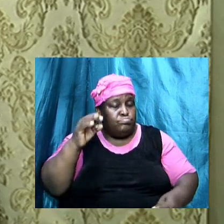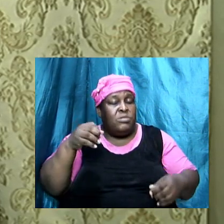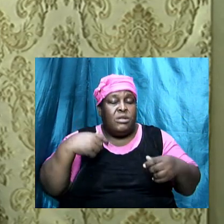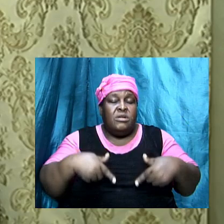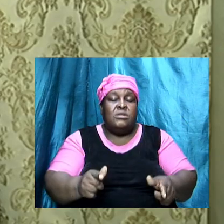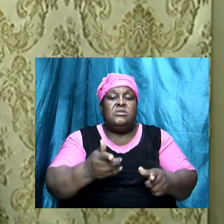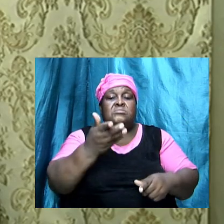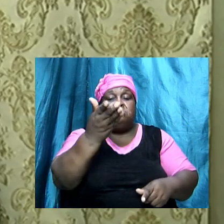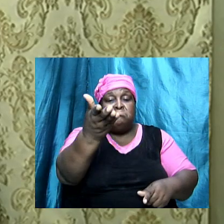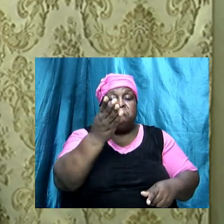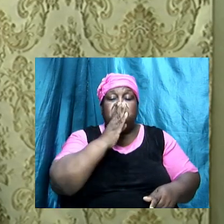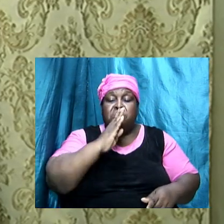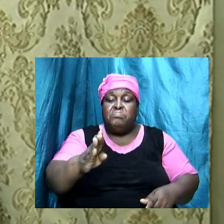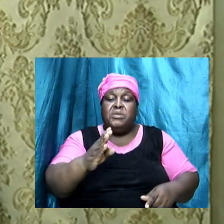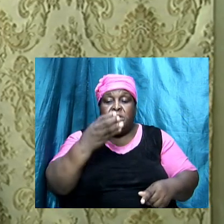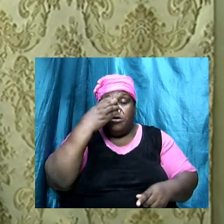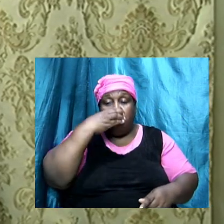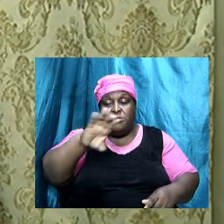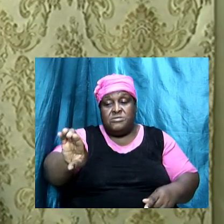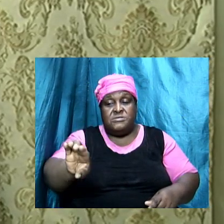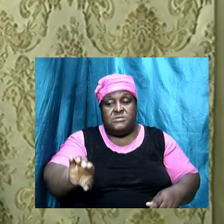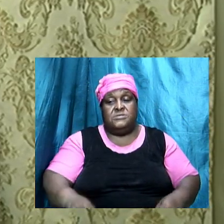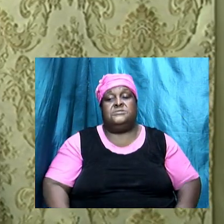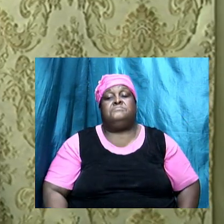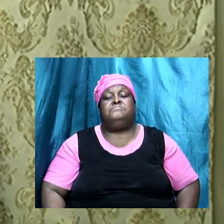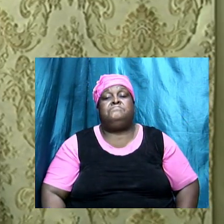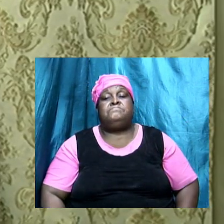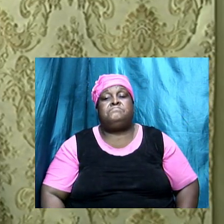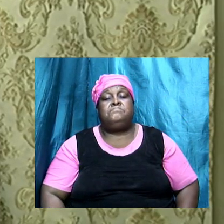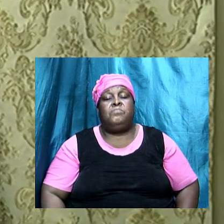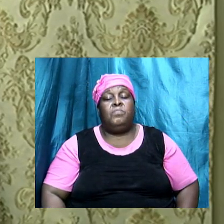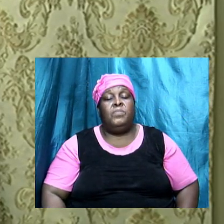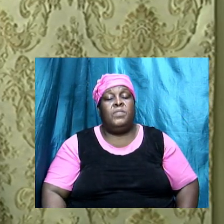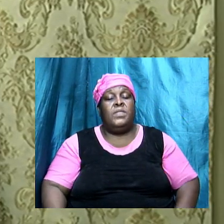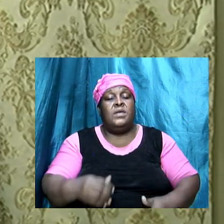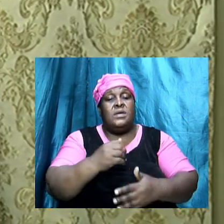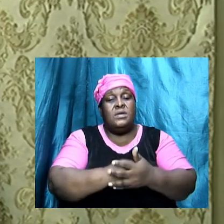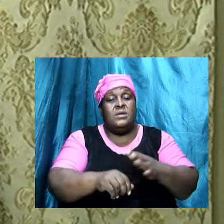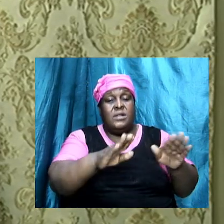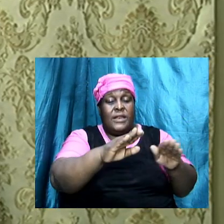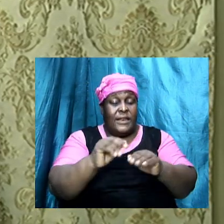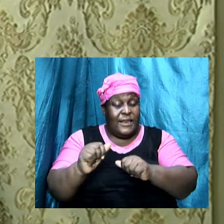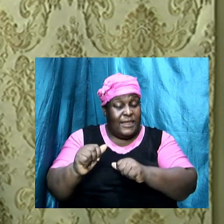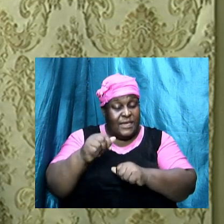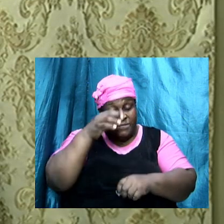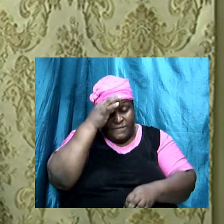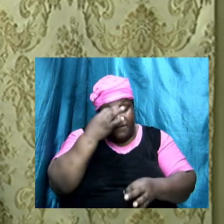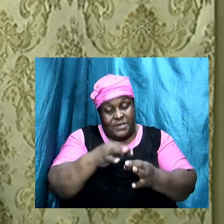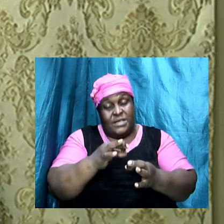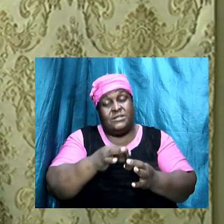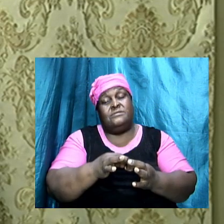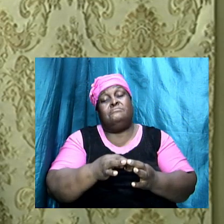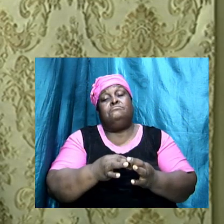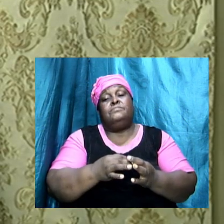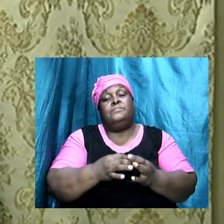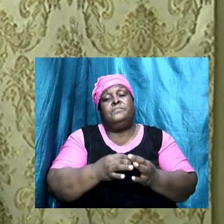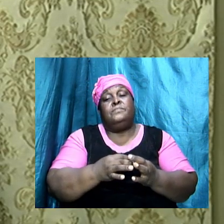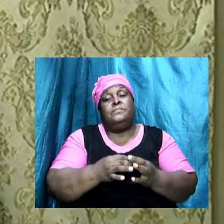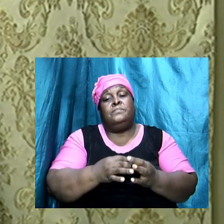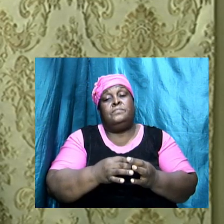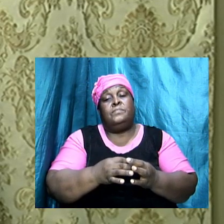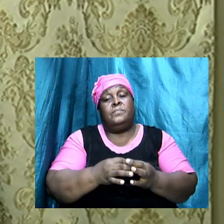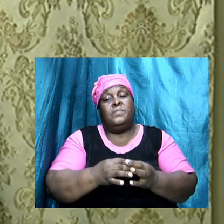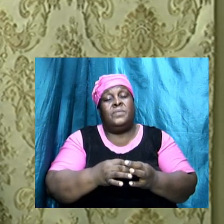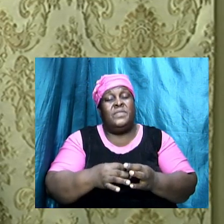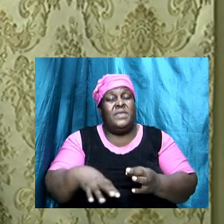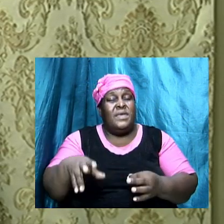Hallelujah. So the apostle says, Some shall depart from the faith, you know, theme scriptures, and giving